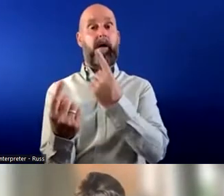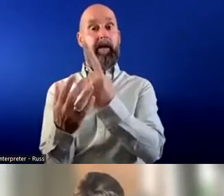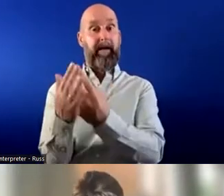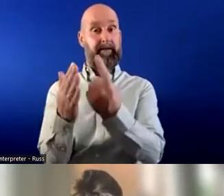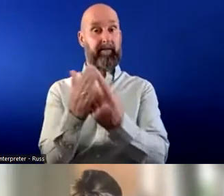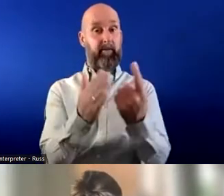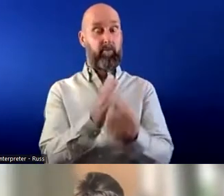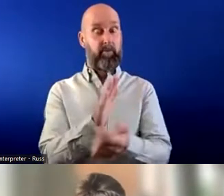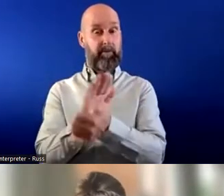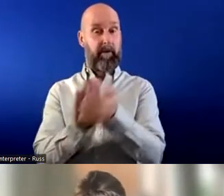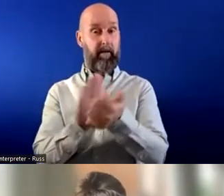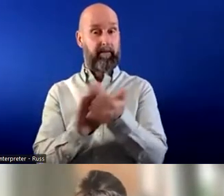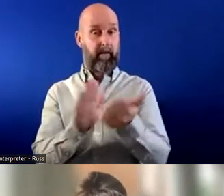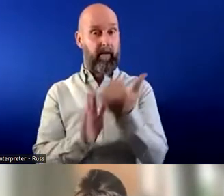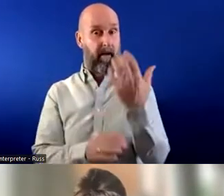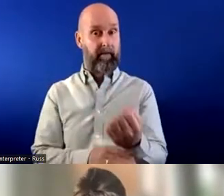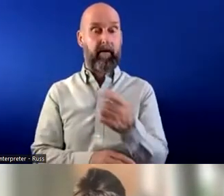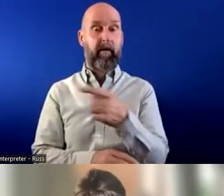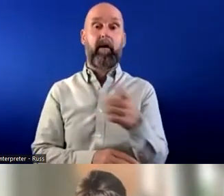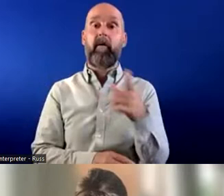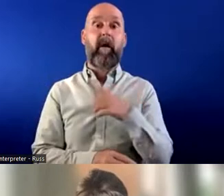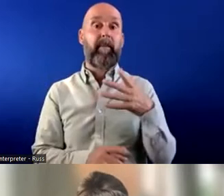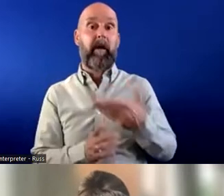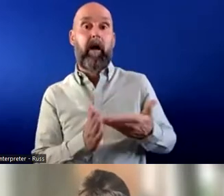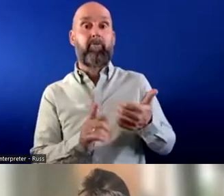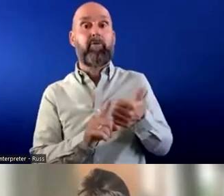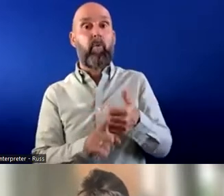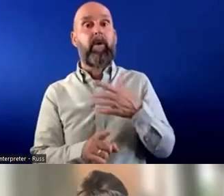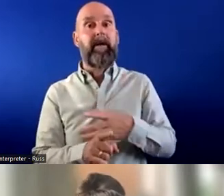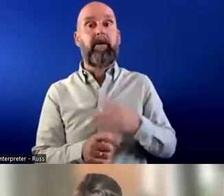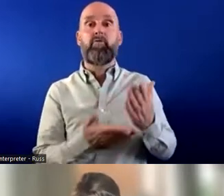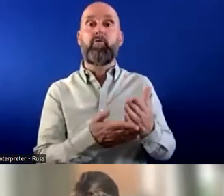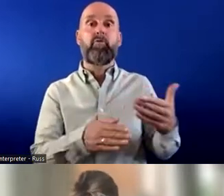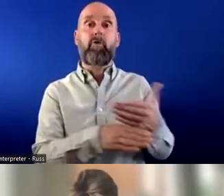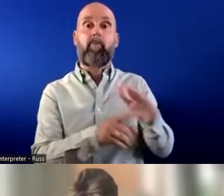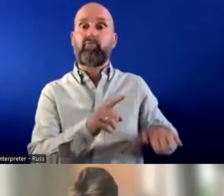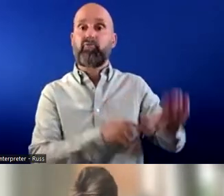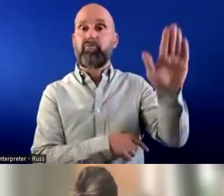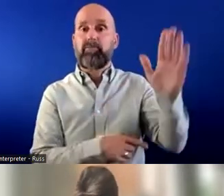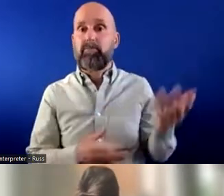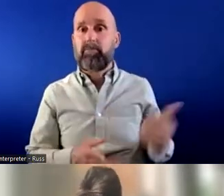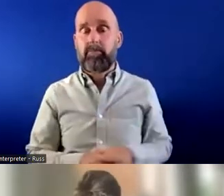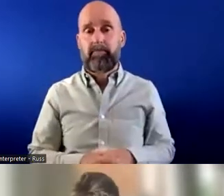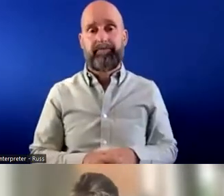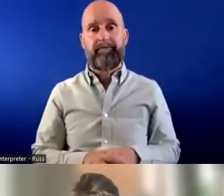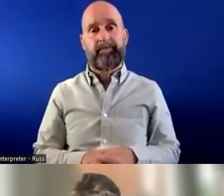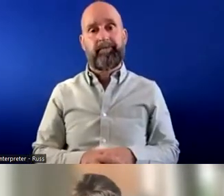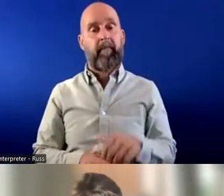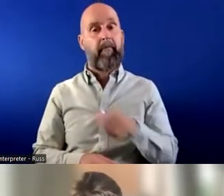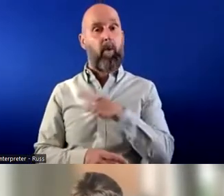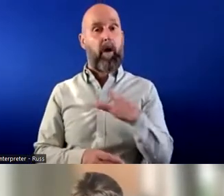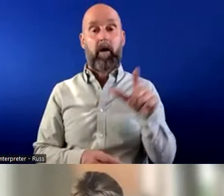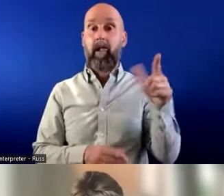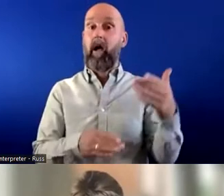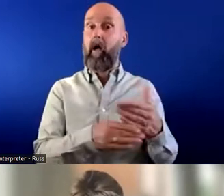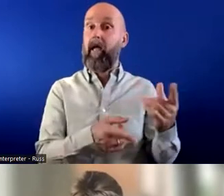talented people who may require some support to excel in your workplace and they're you know really innovative employers